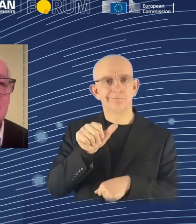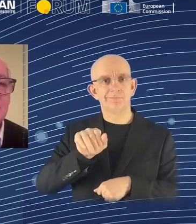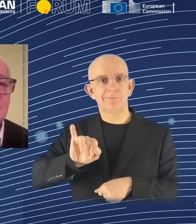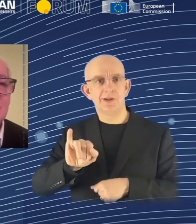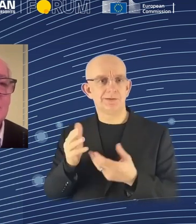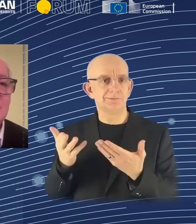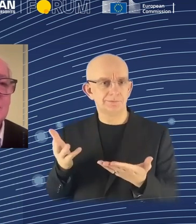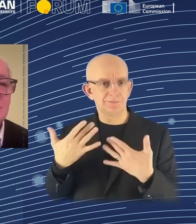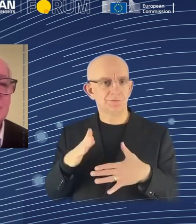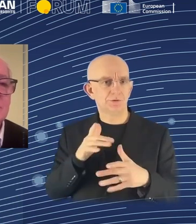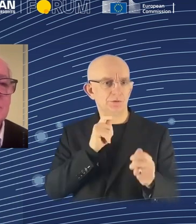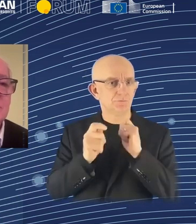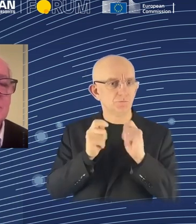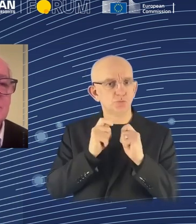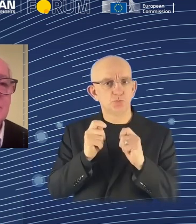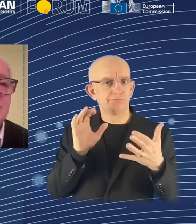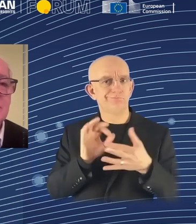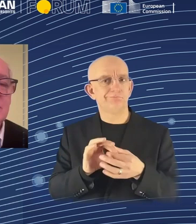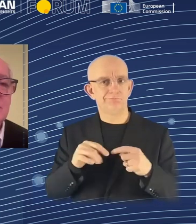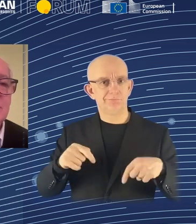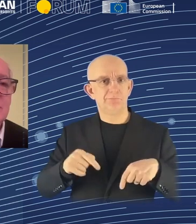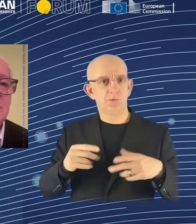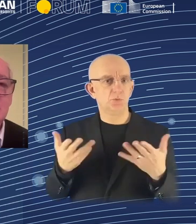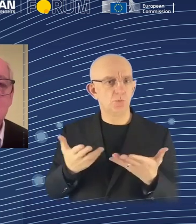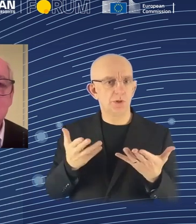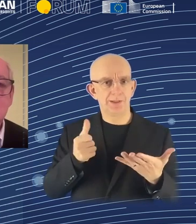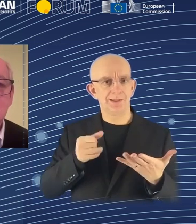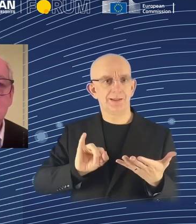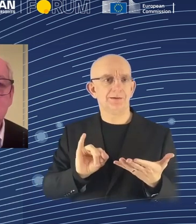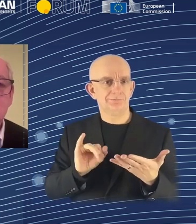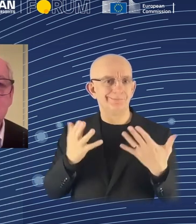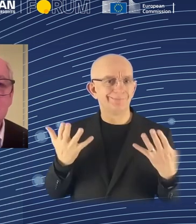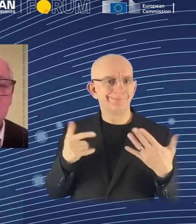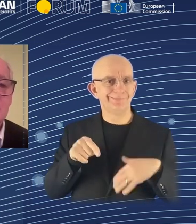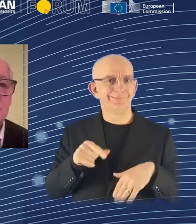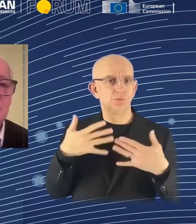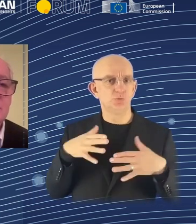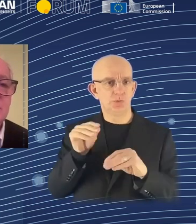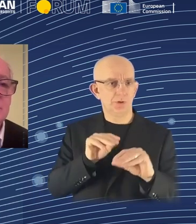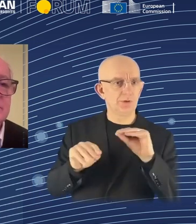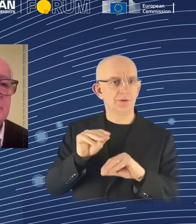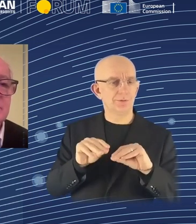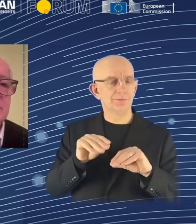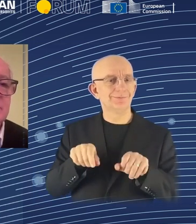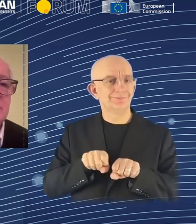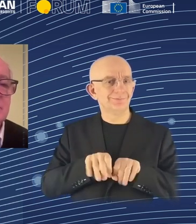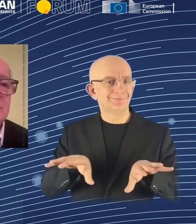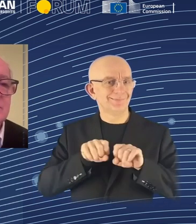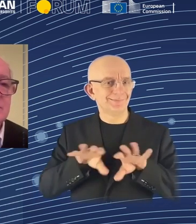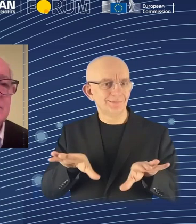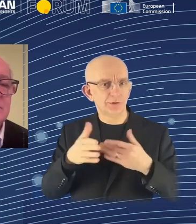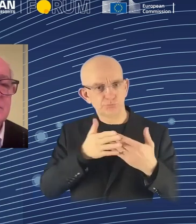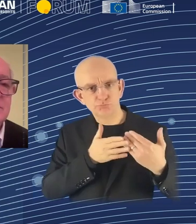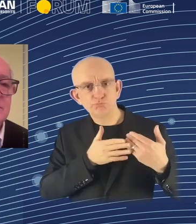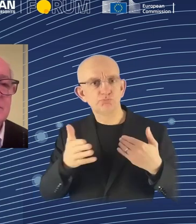power of algorithms on social media and beyond. He also founded and leads the Center for Human Compatible